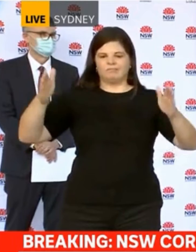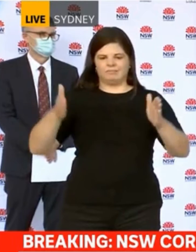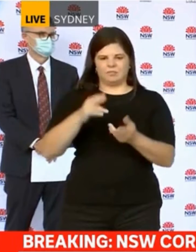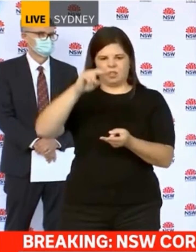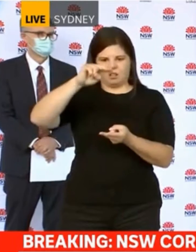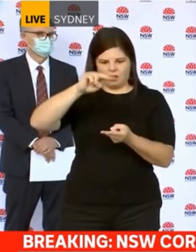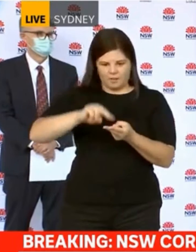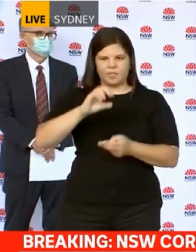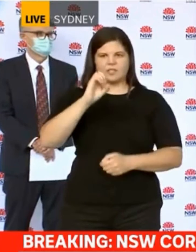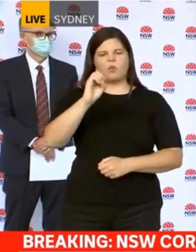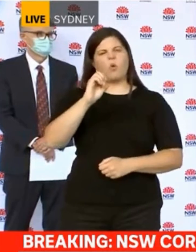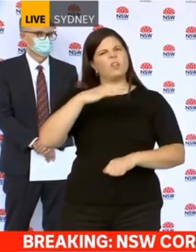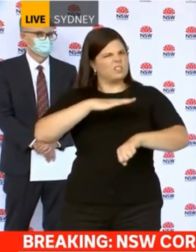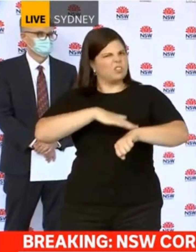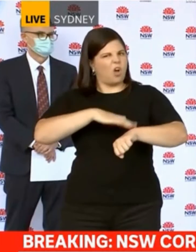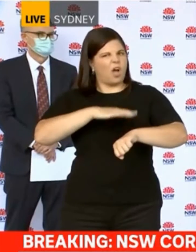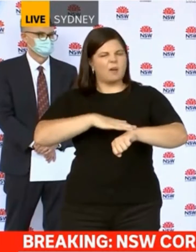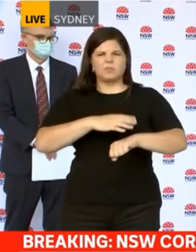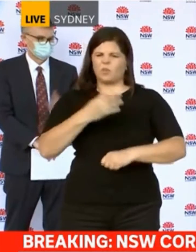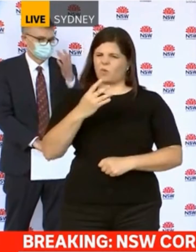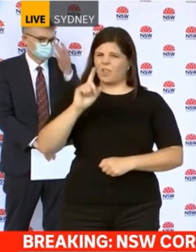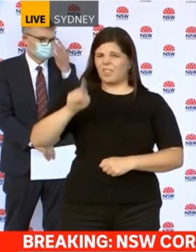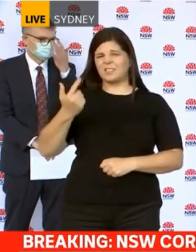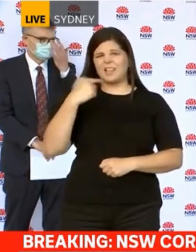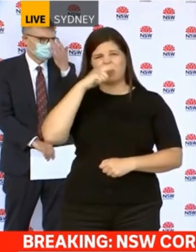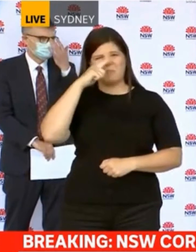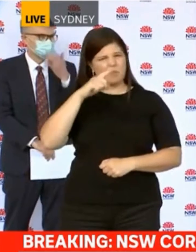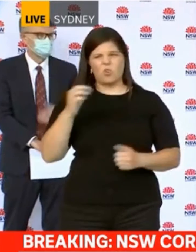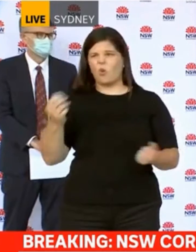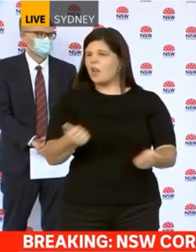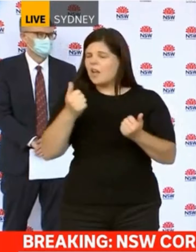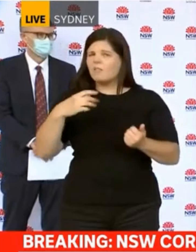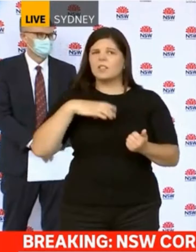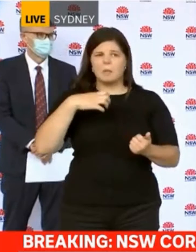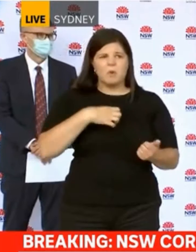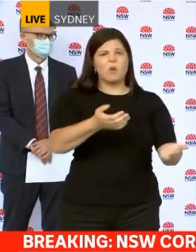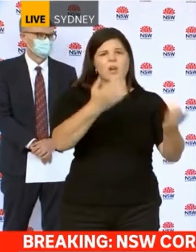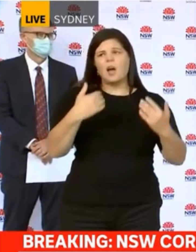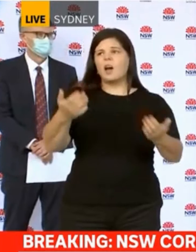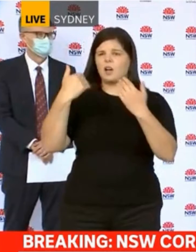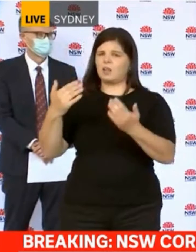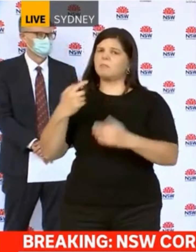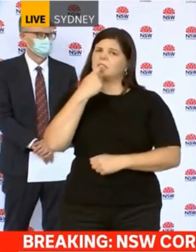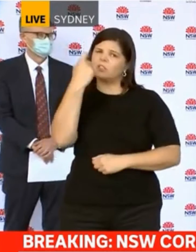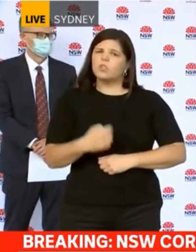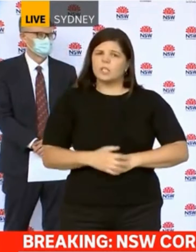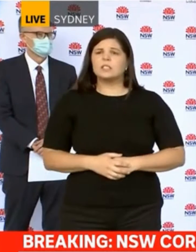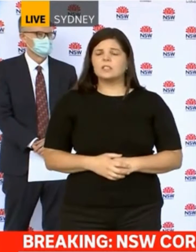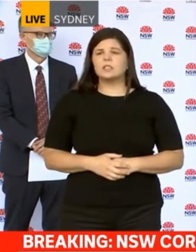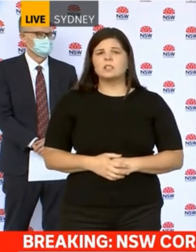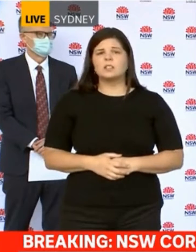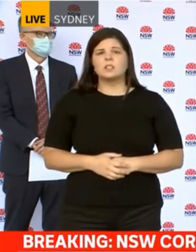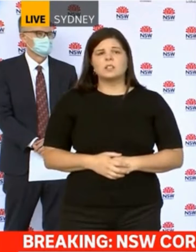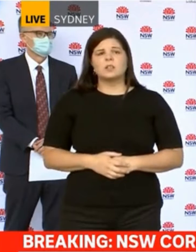critical that we raise those testing levels. 14,700 isn't really enough for where we're up to in the pandemic and whilst